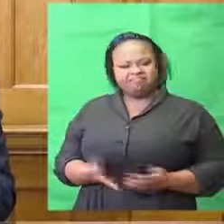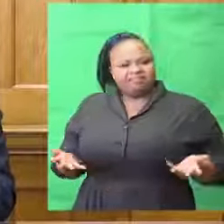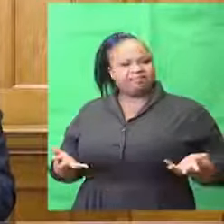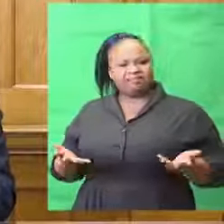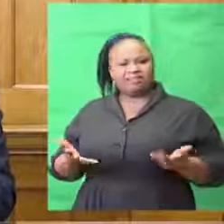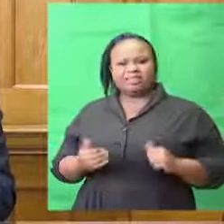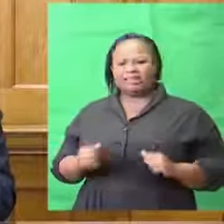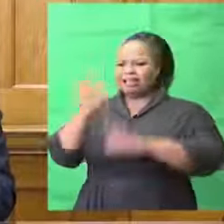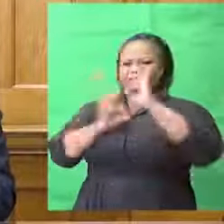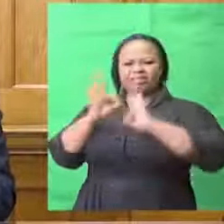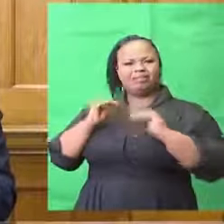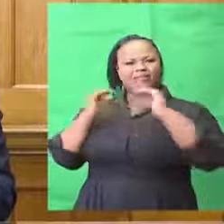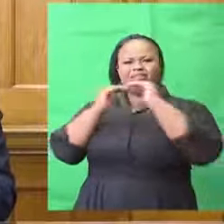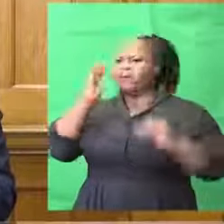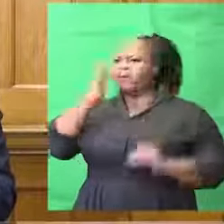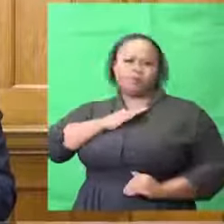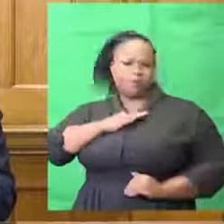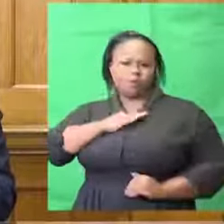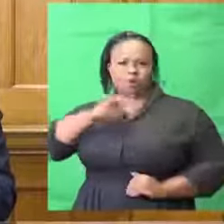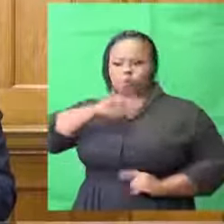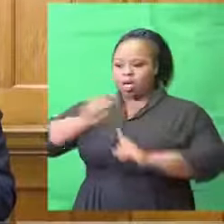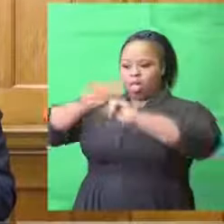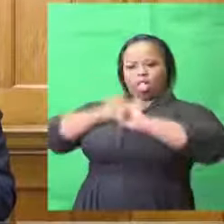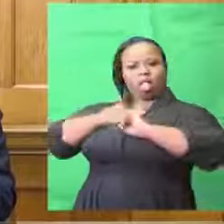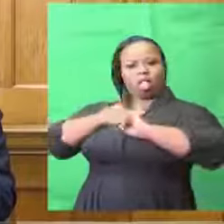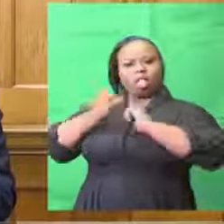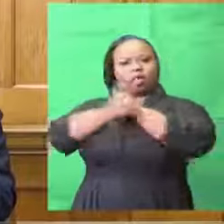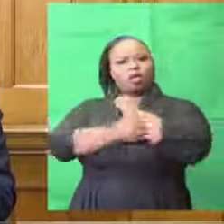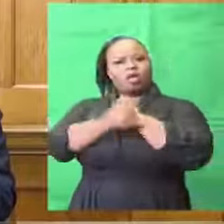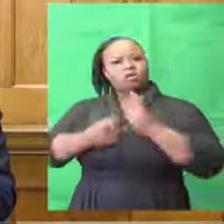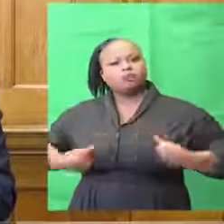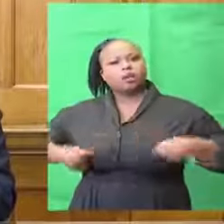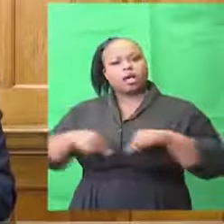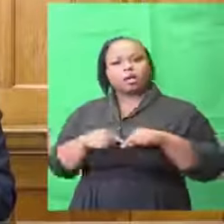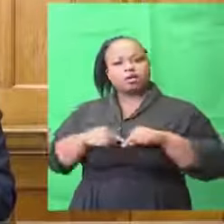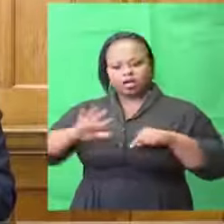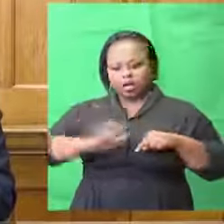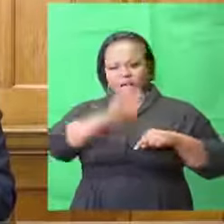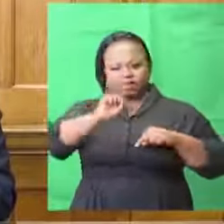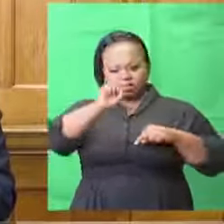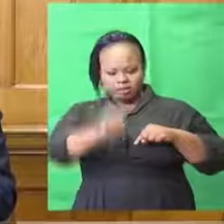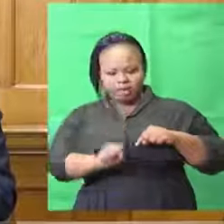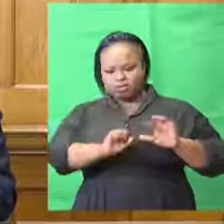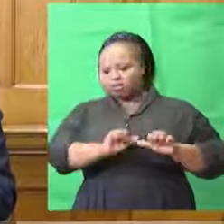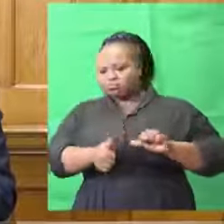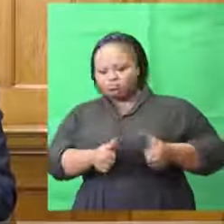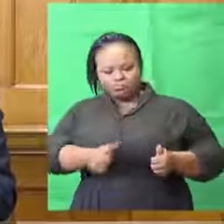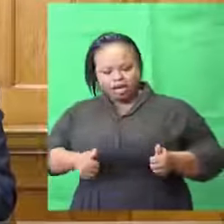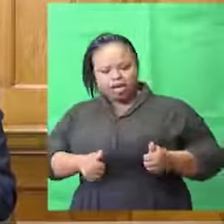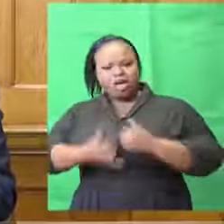and unfairly discriminate against our country and our southern African sister countries.